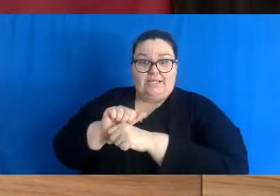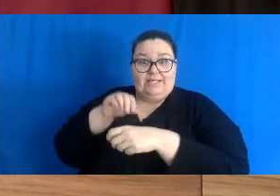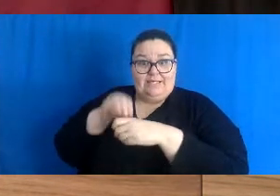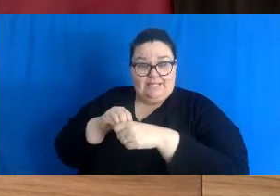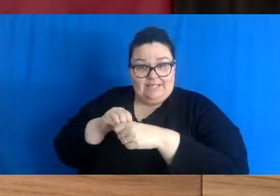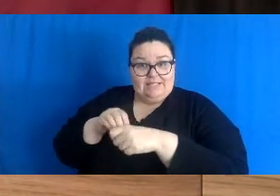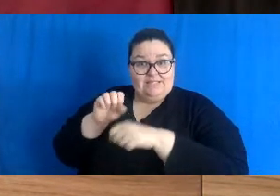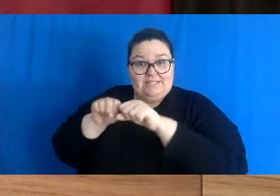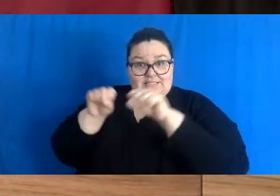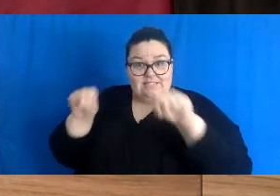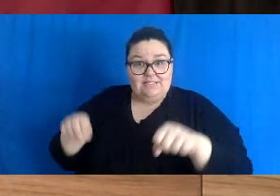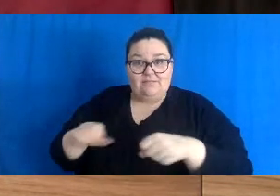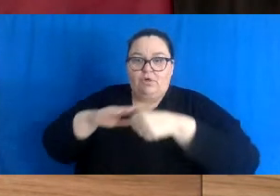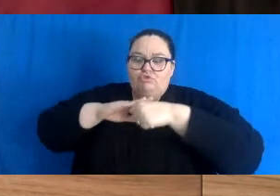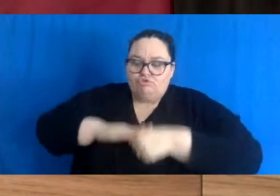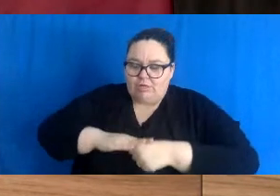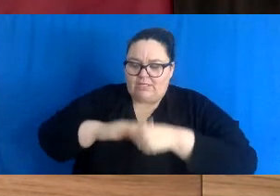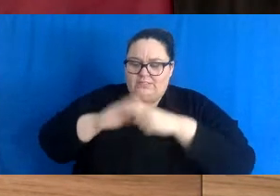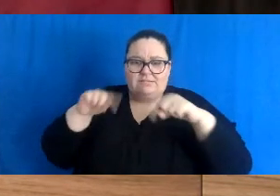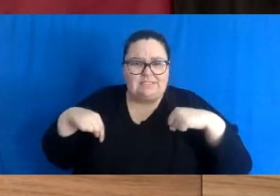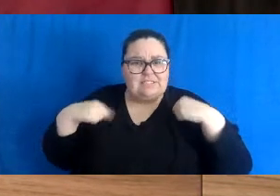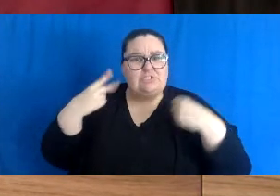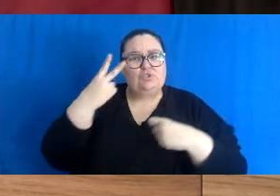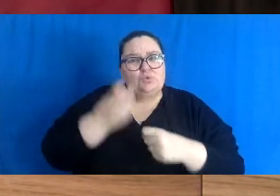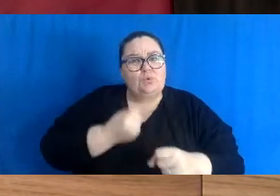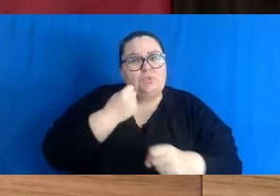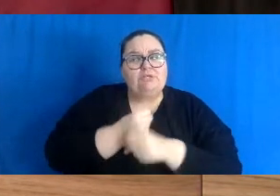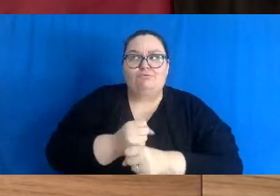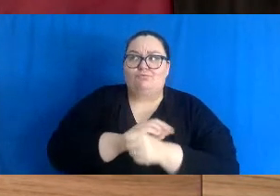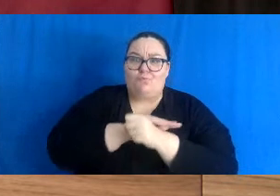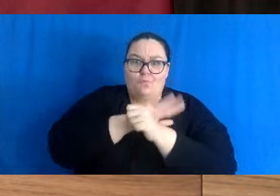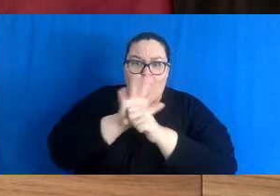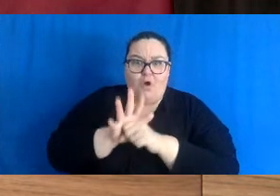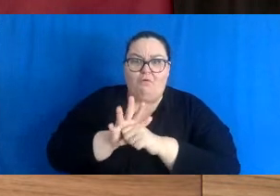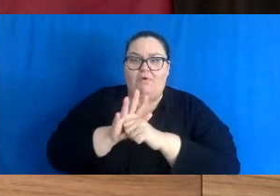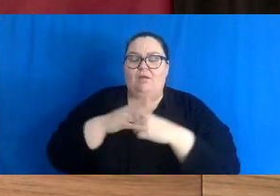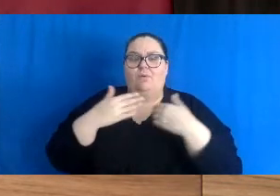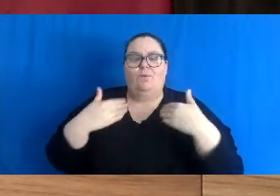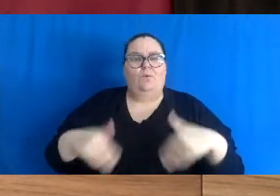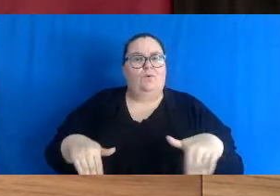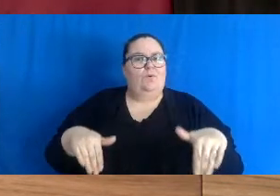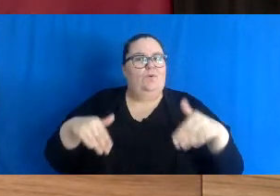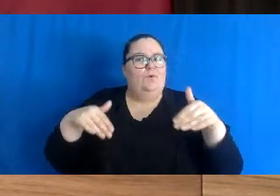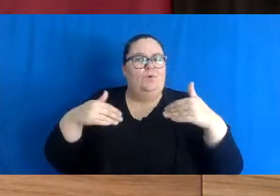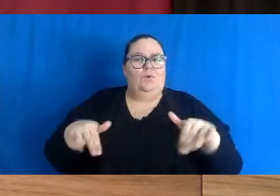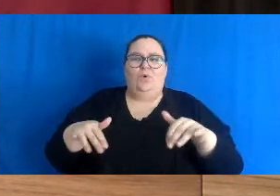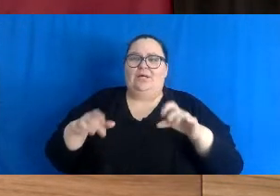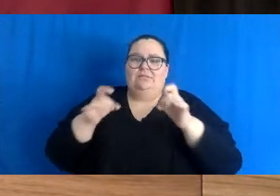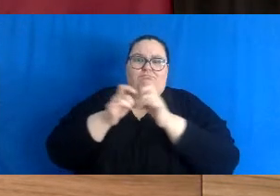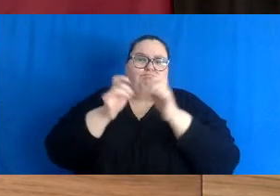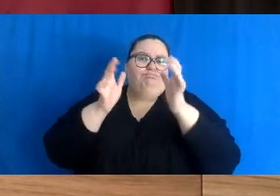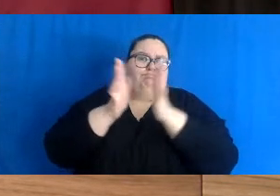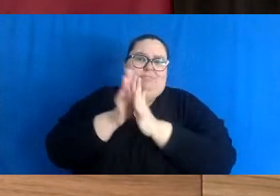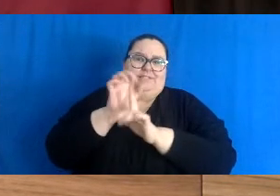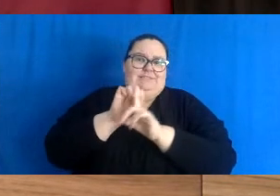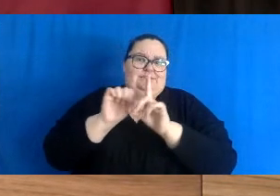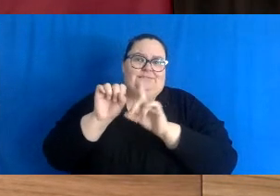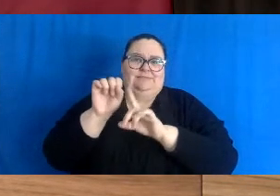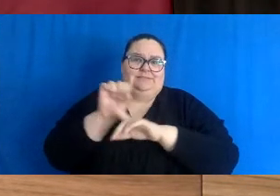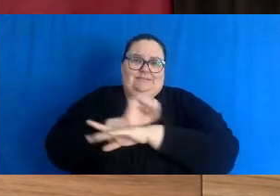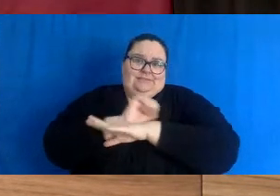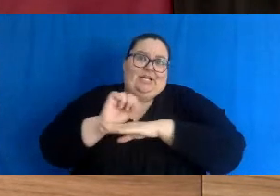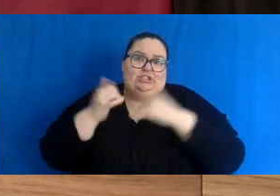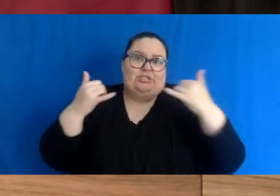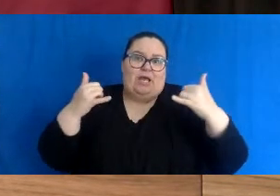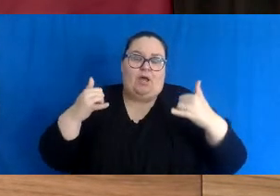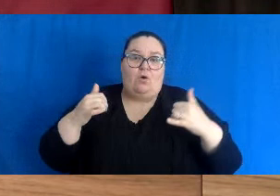stressed after two years of dealing with this pandemic and is at a crisis stage. And when I say health care